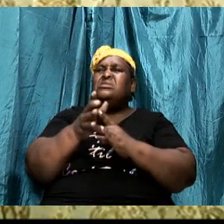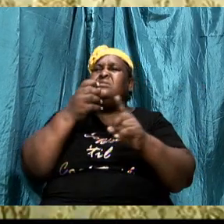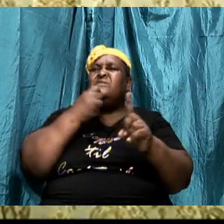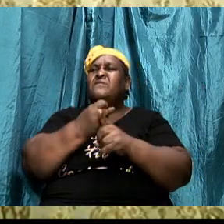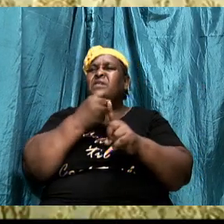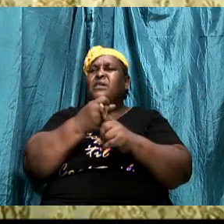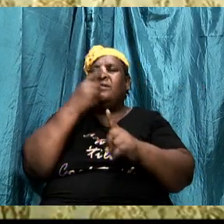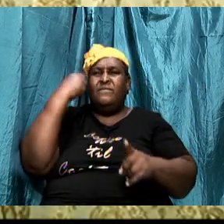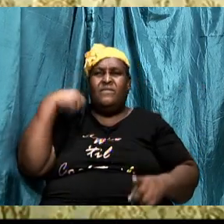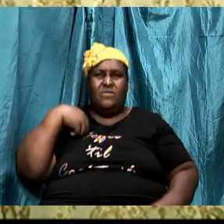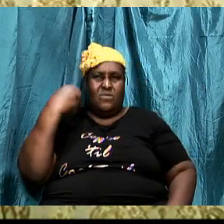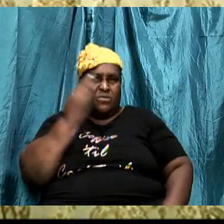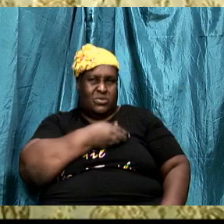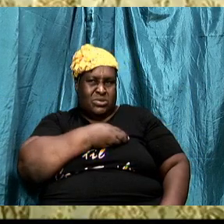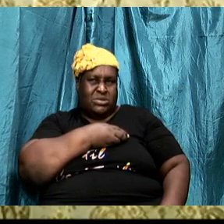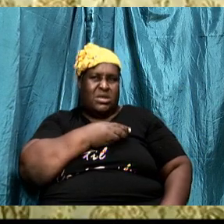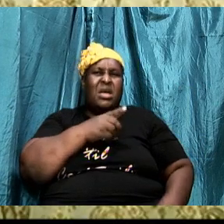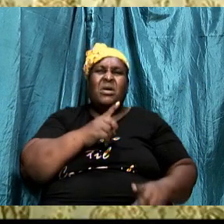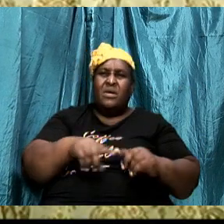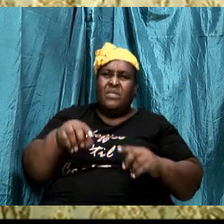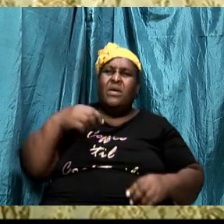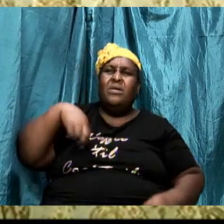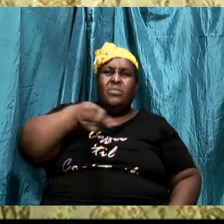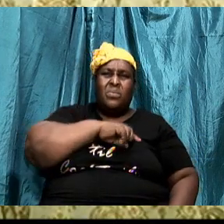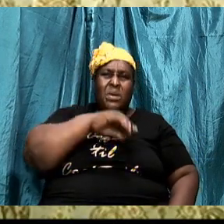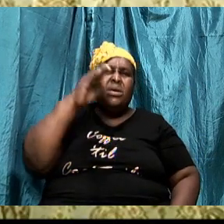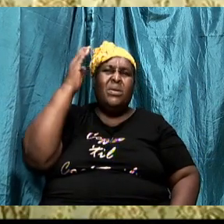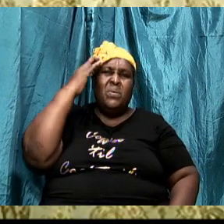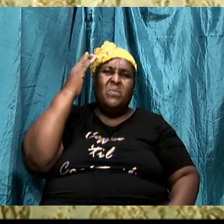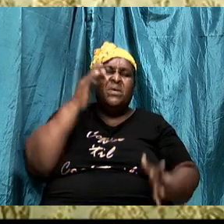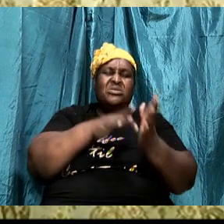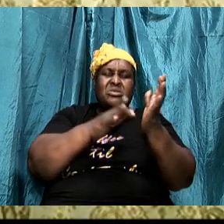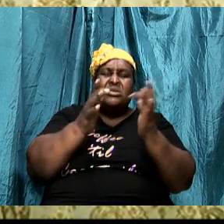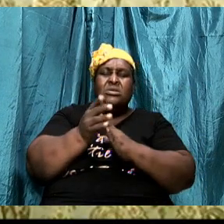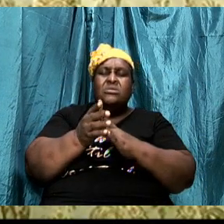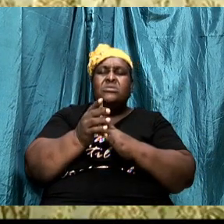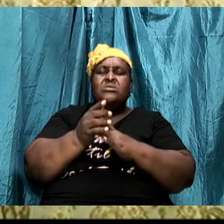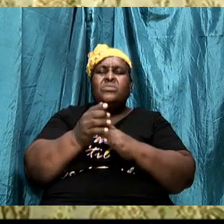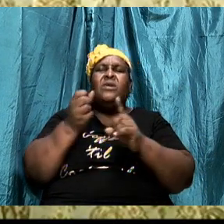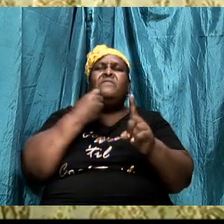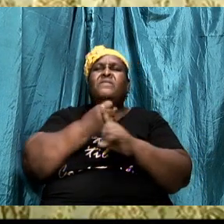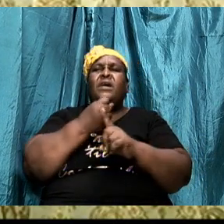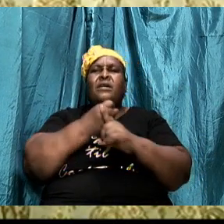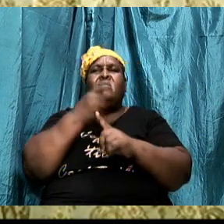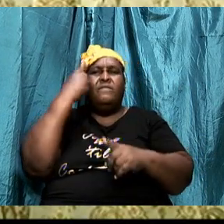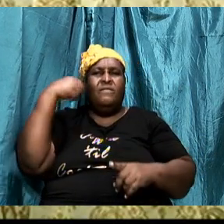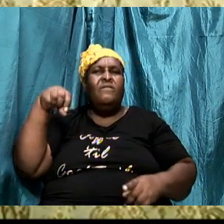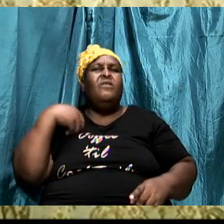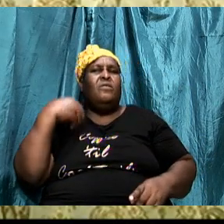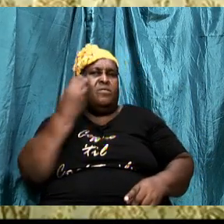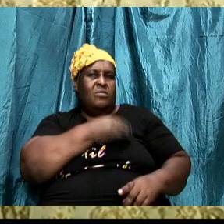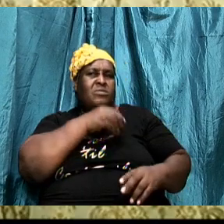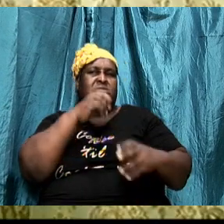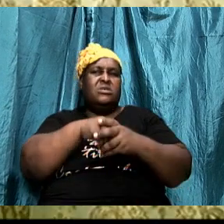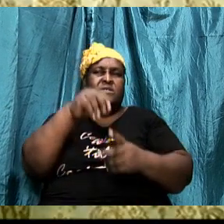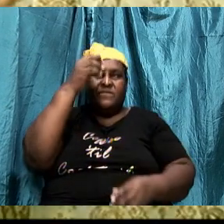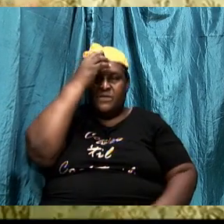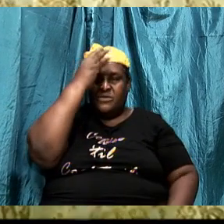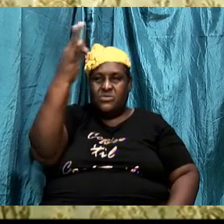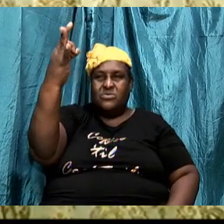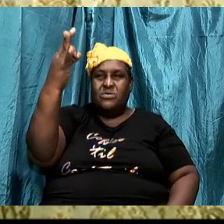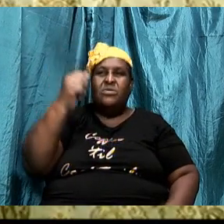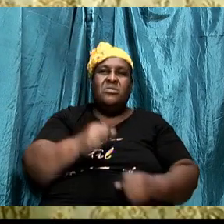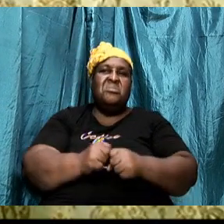that he will fight for us in the future. When we look at the